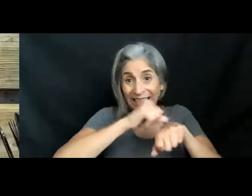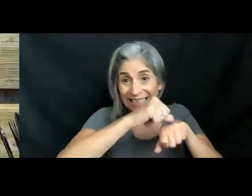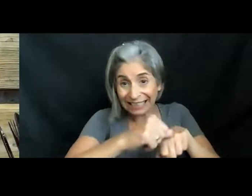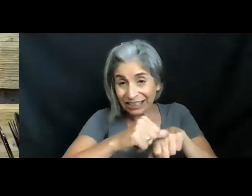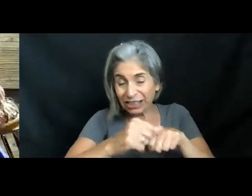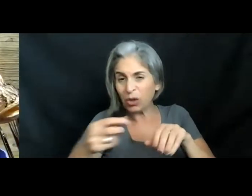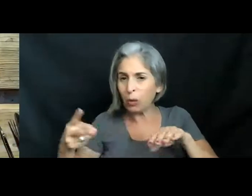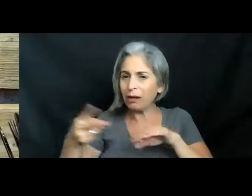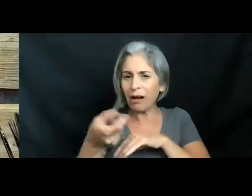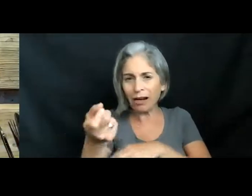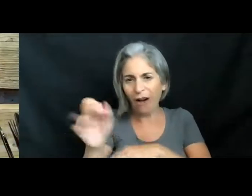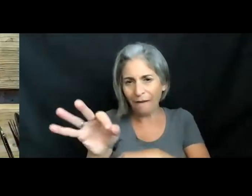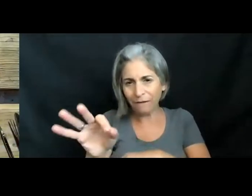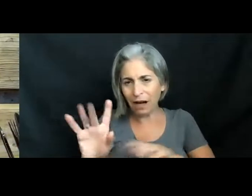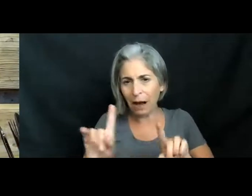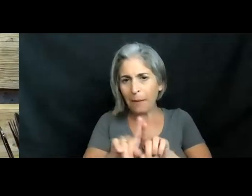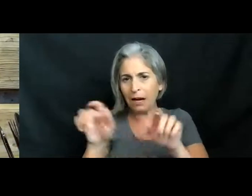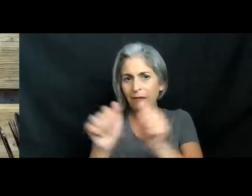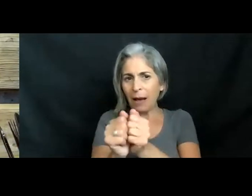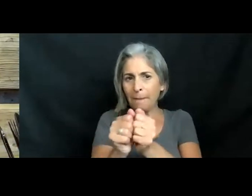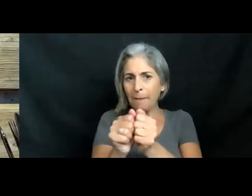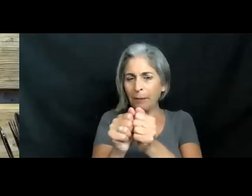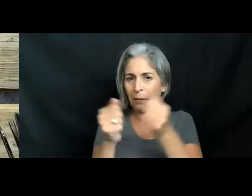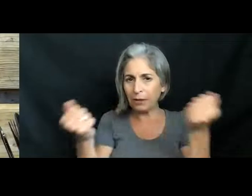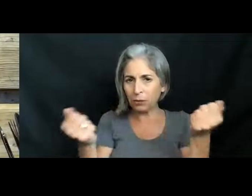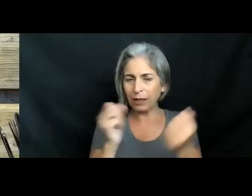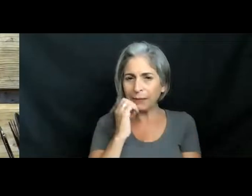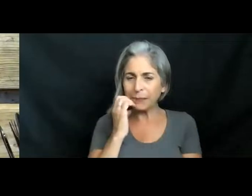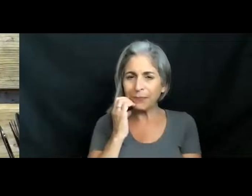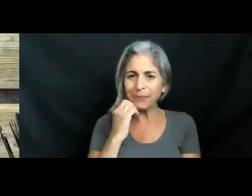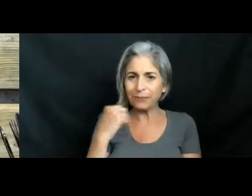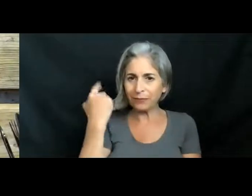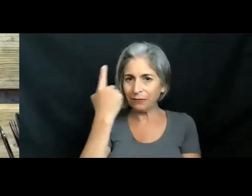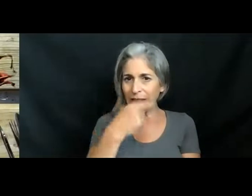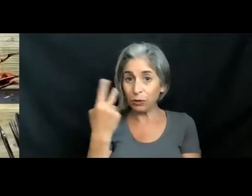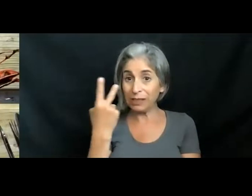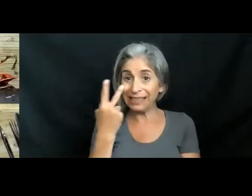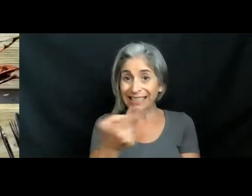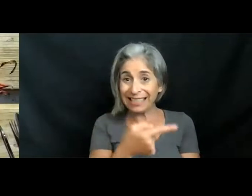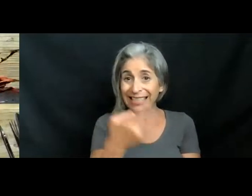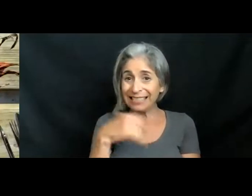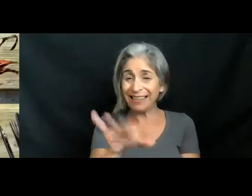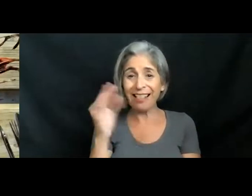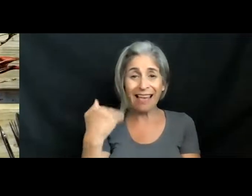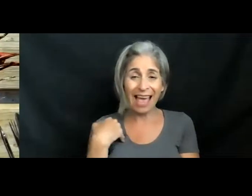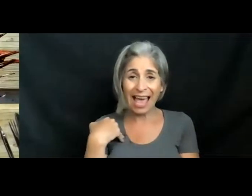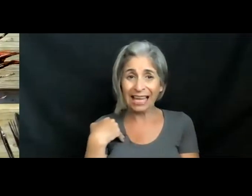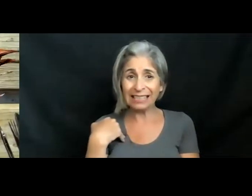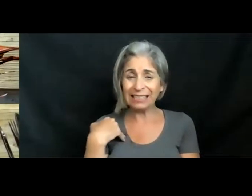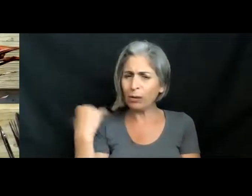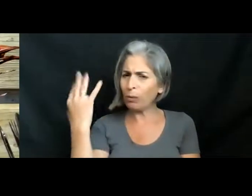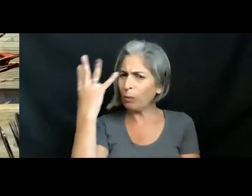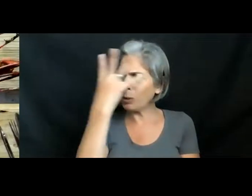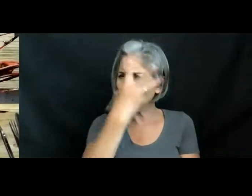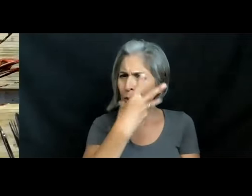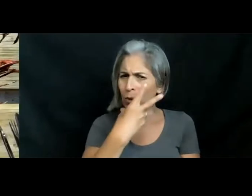those guys off. But if I pull him this way, face first to the camera, you can see he still has these beautiful